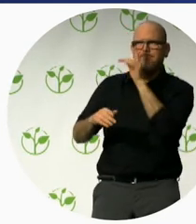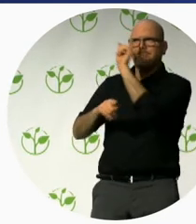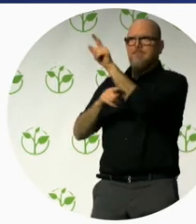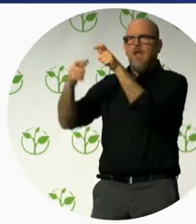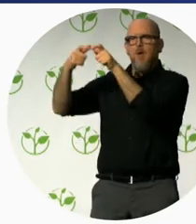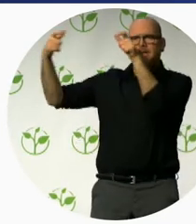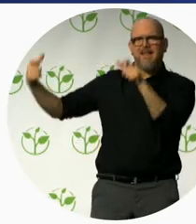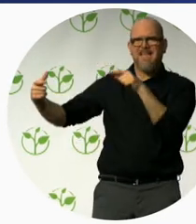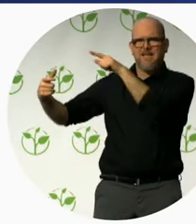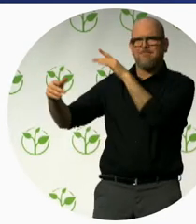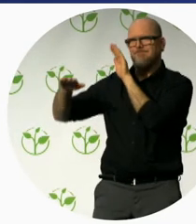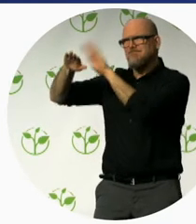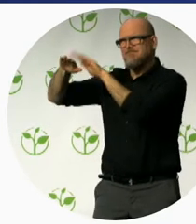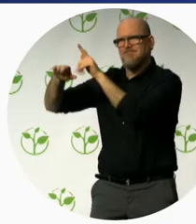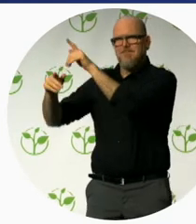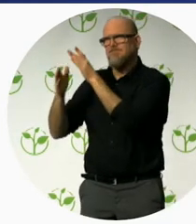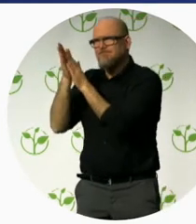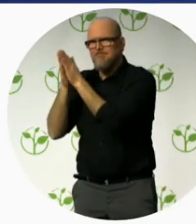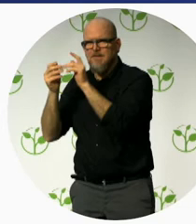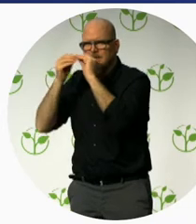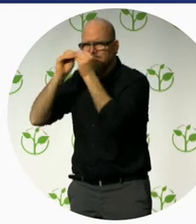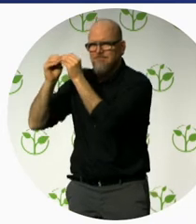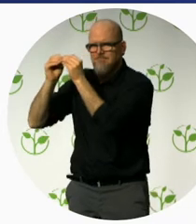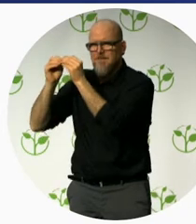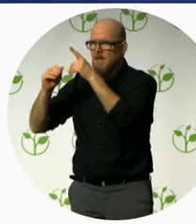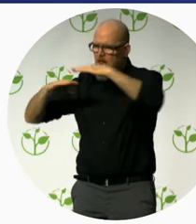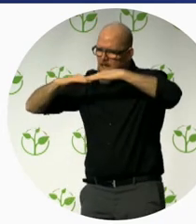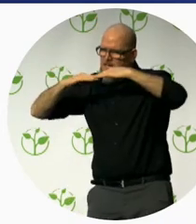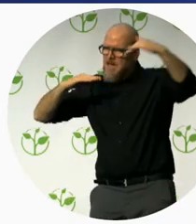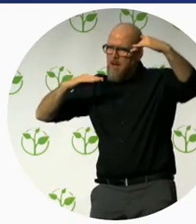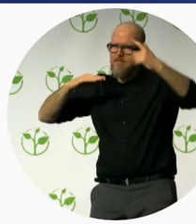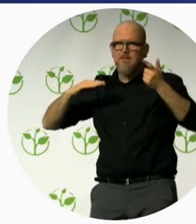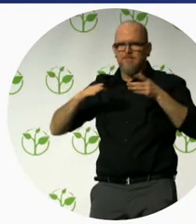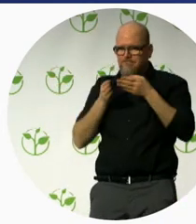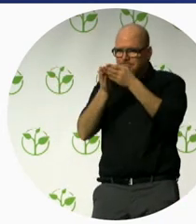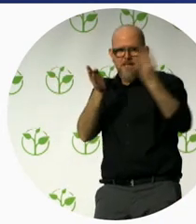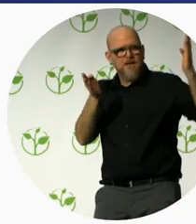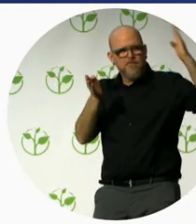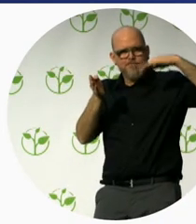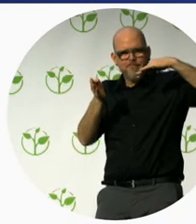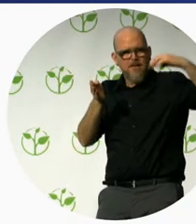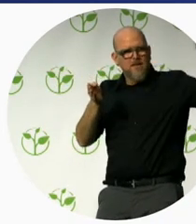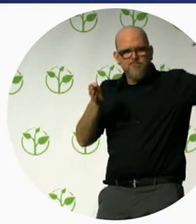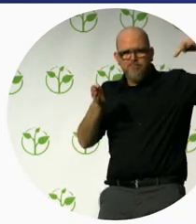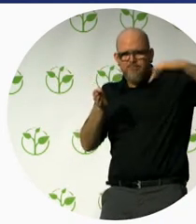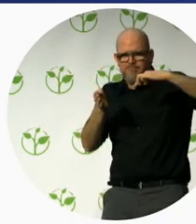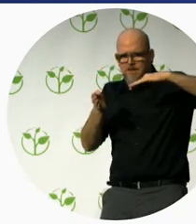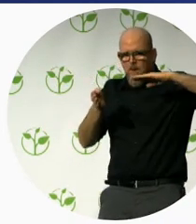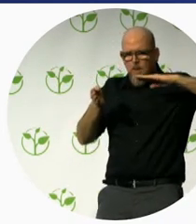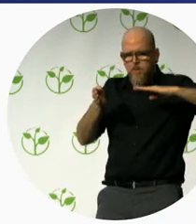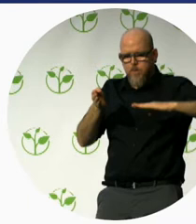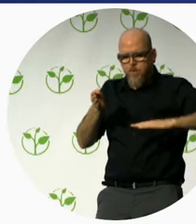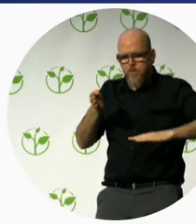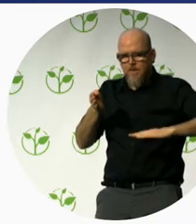provided by an unknown sleeping ramp the automatic wheelchair lift is provided with an a special lift that the